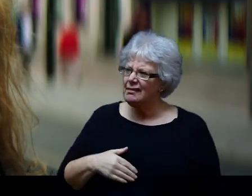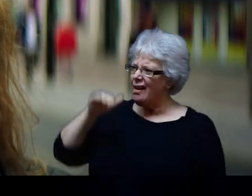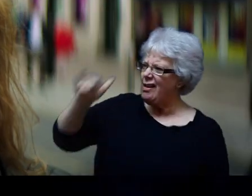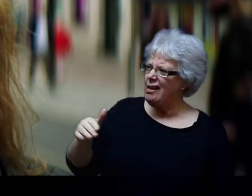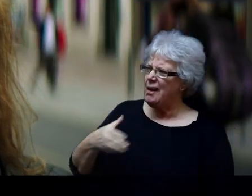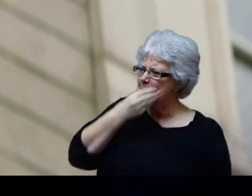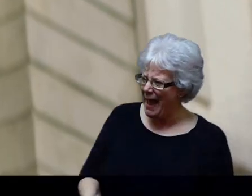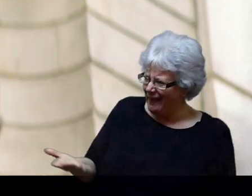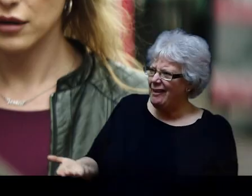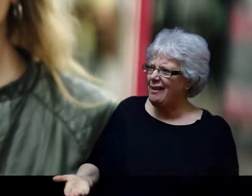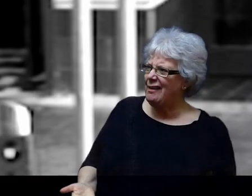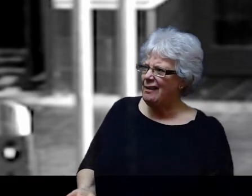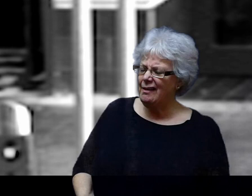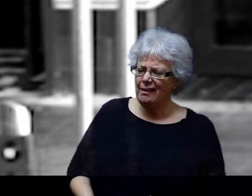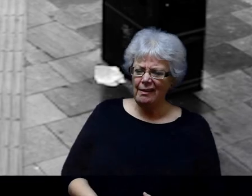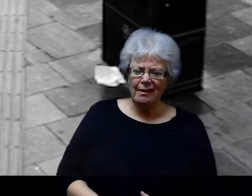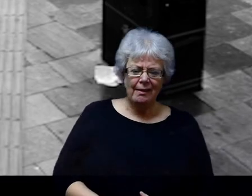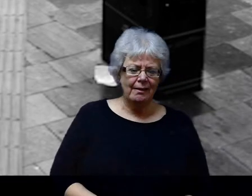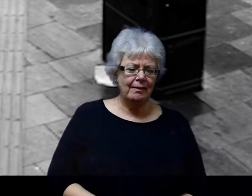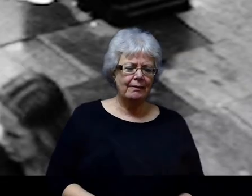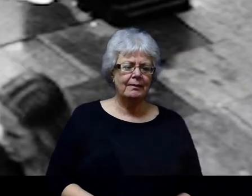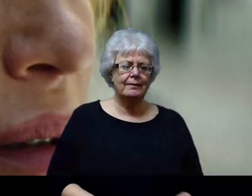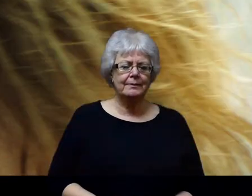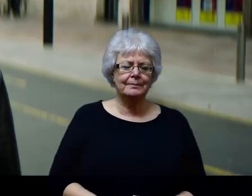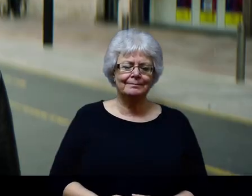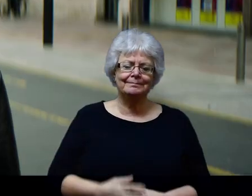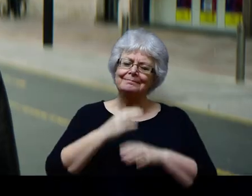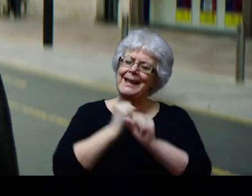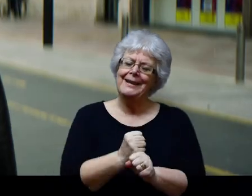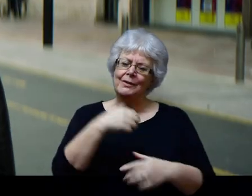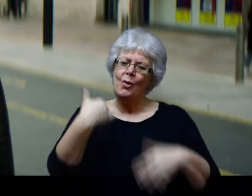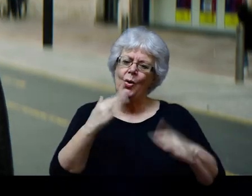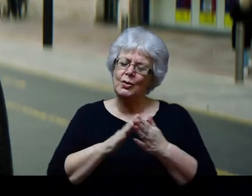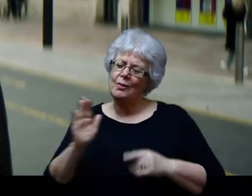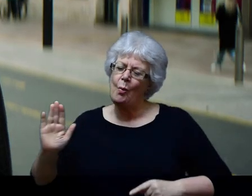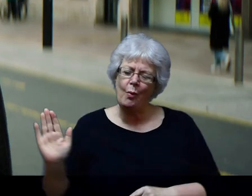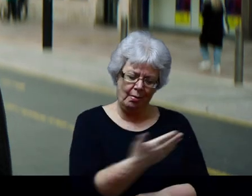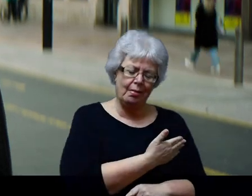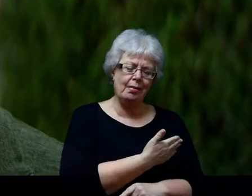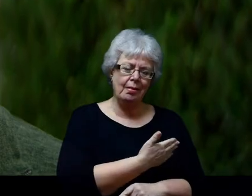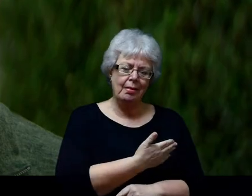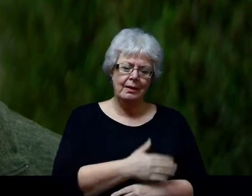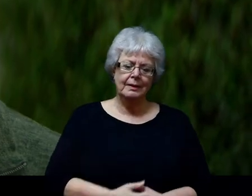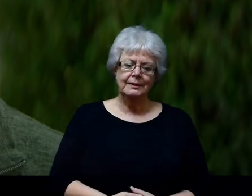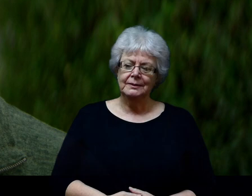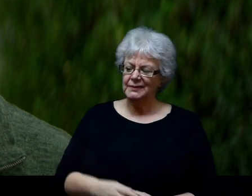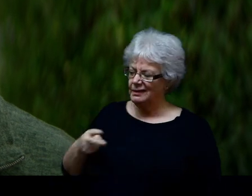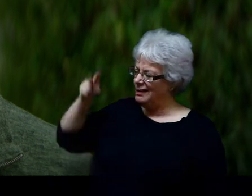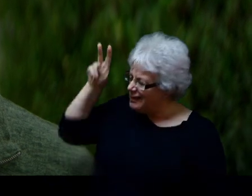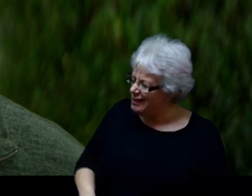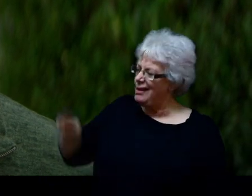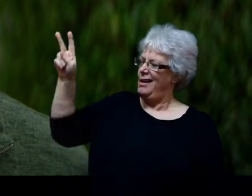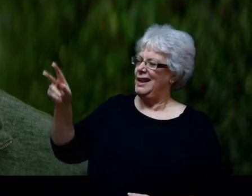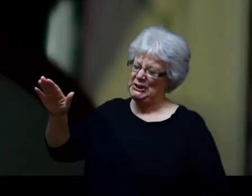hurts everyone. Look at you, you're